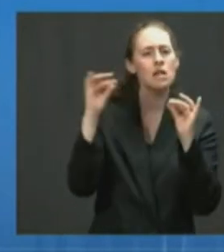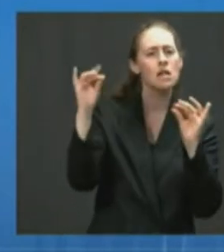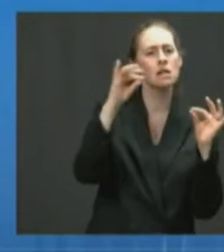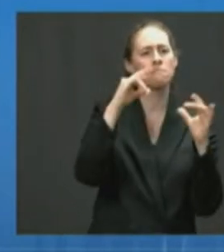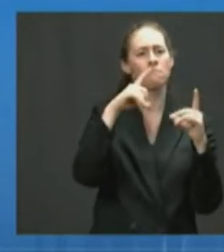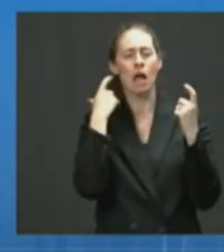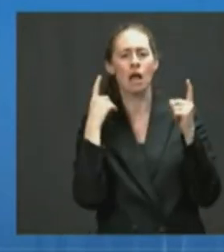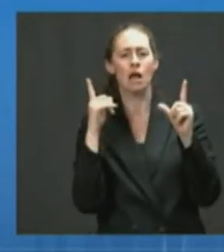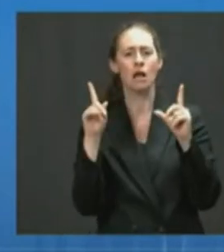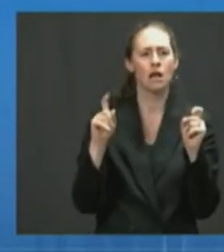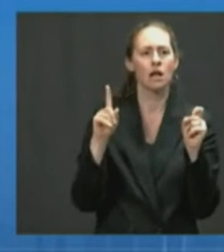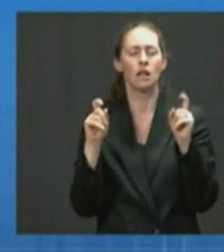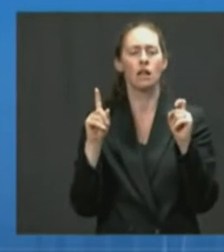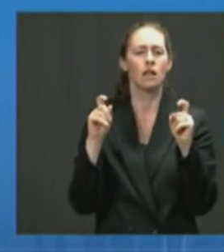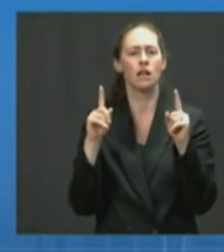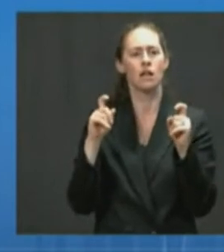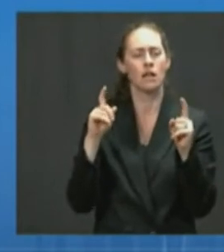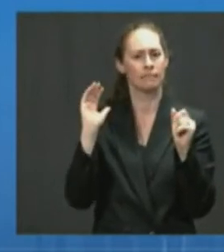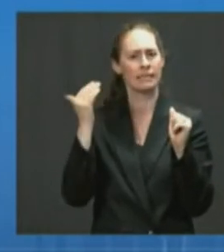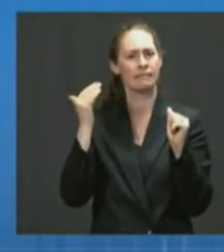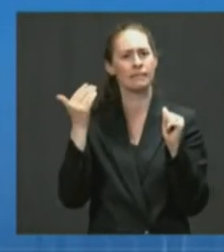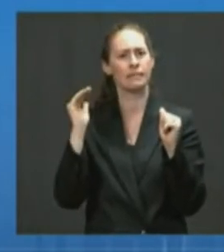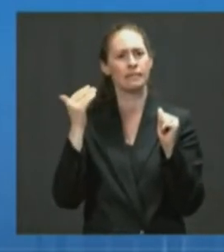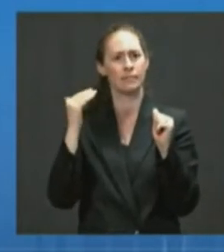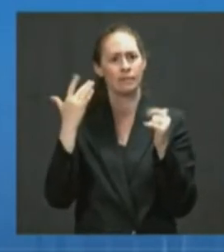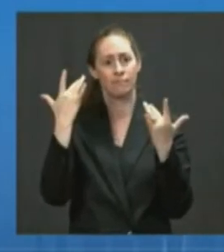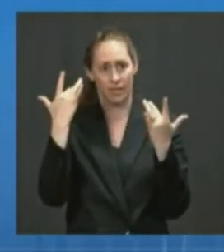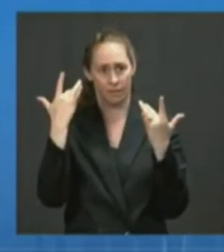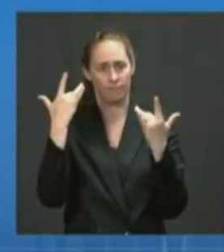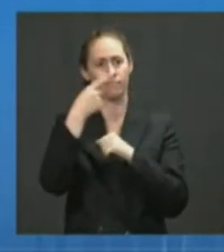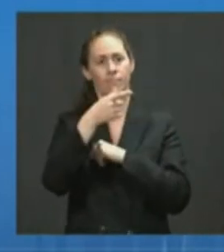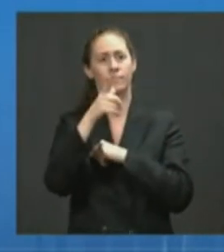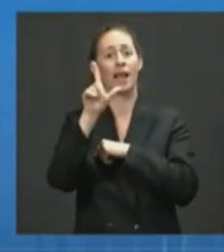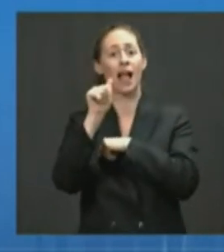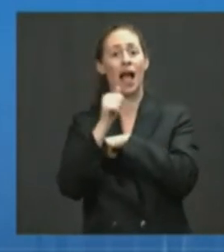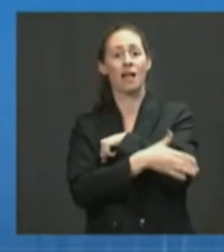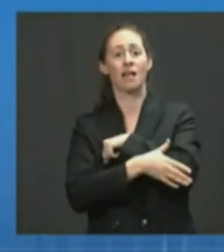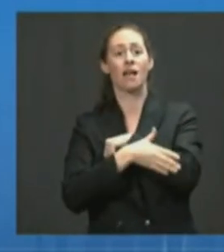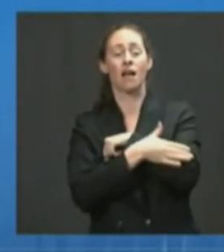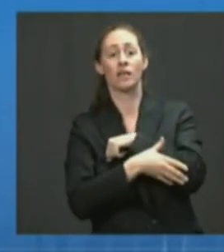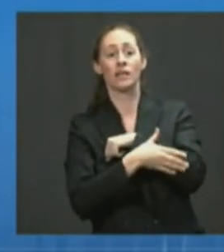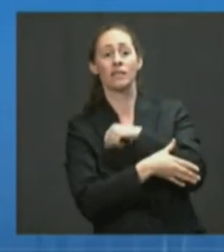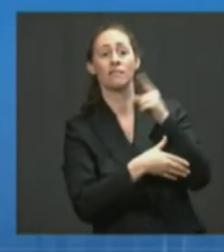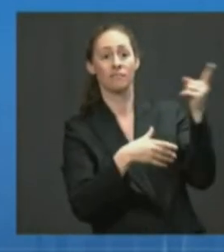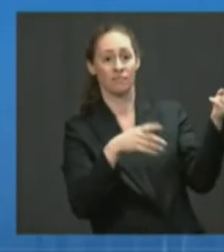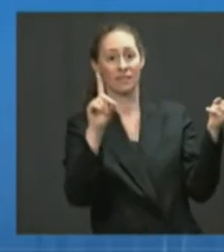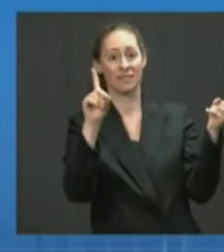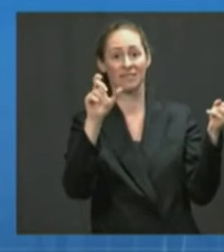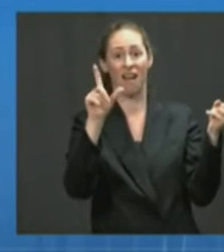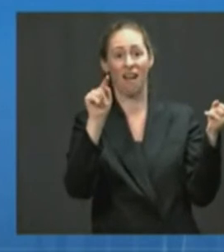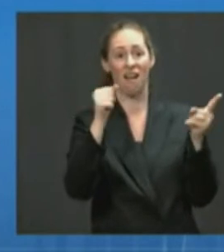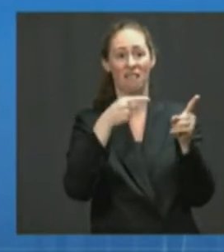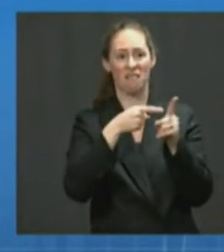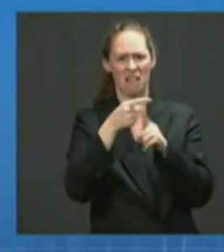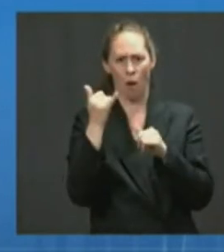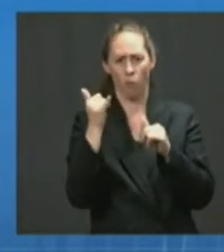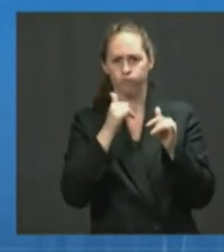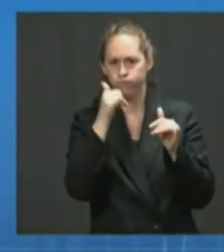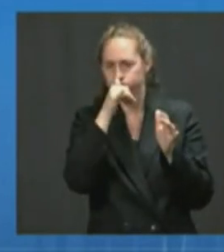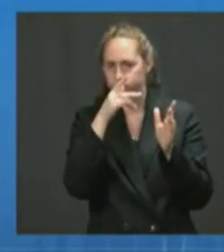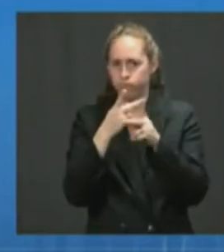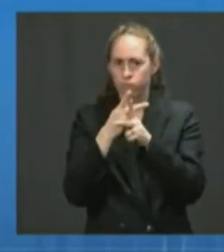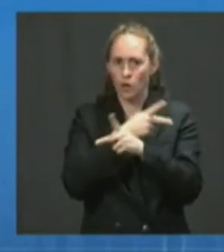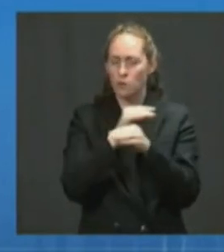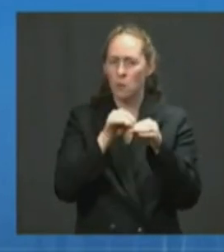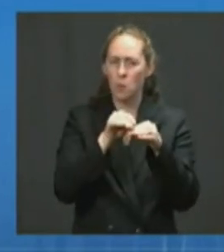mandates in light of LA County's decision and the rise of the Delta variant. Can you tell us whether that report is correct?